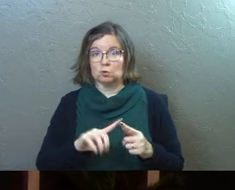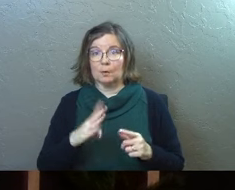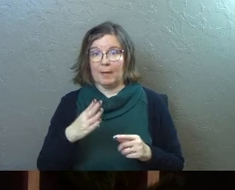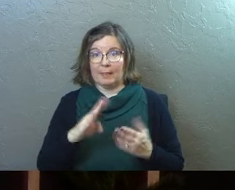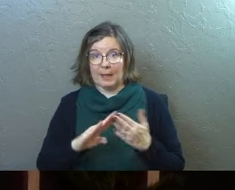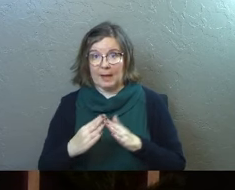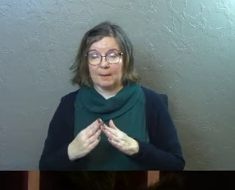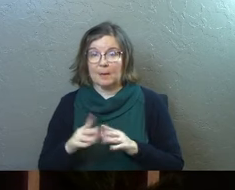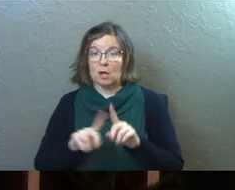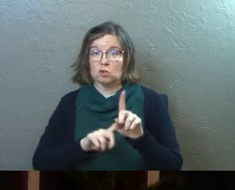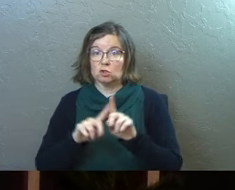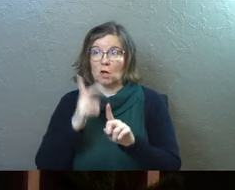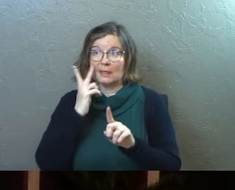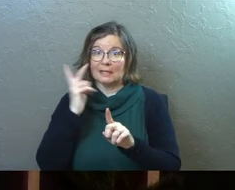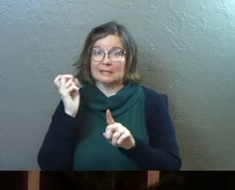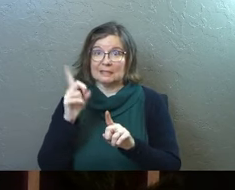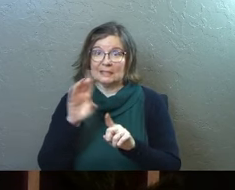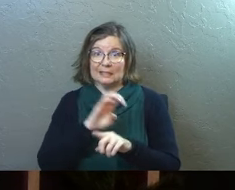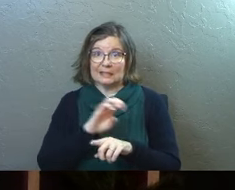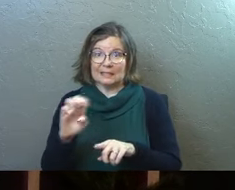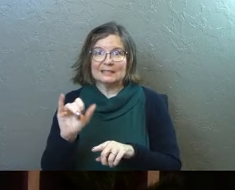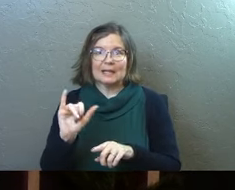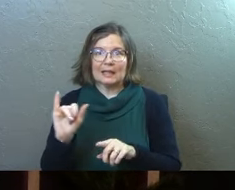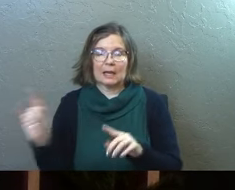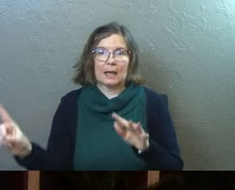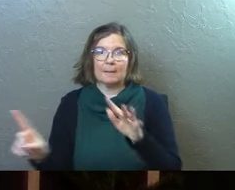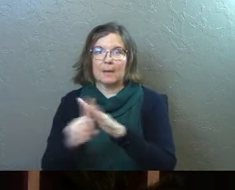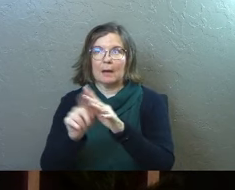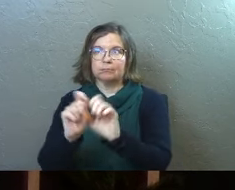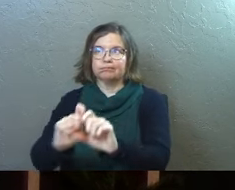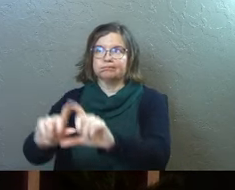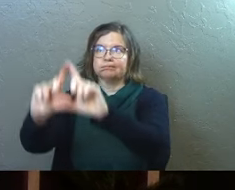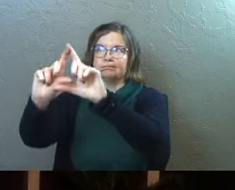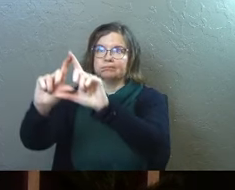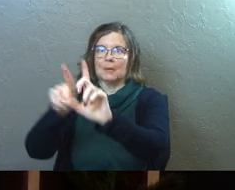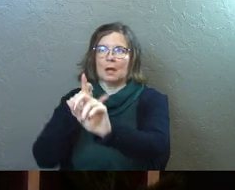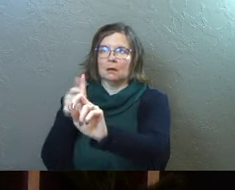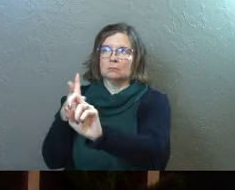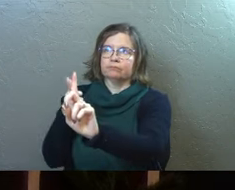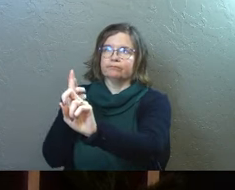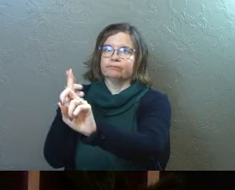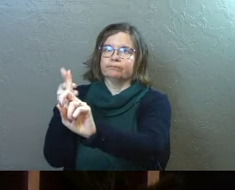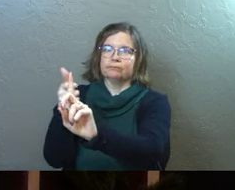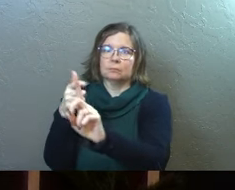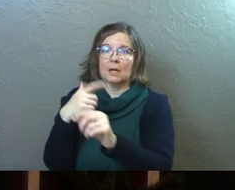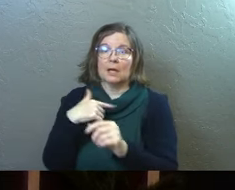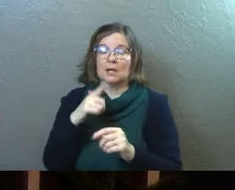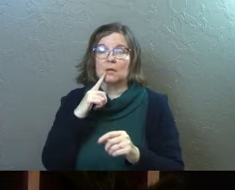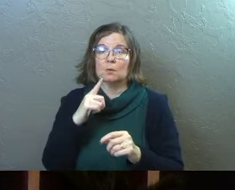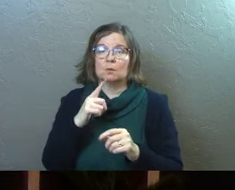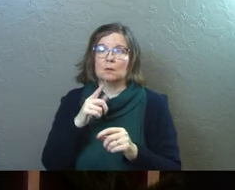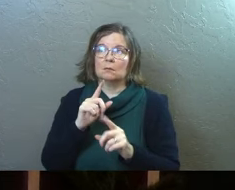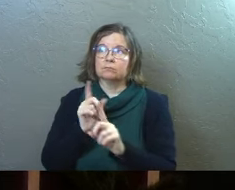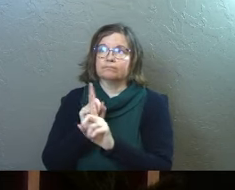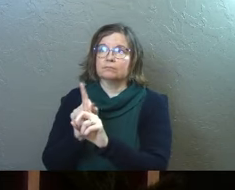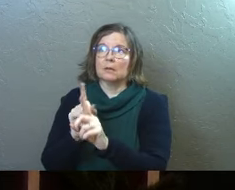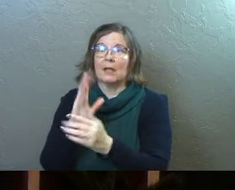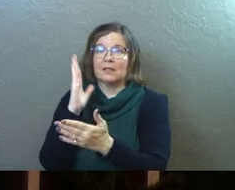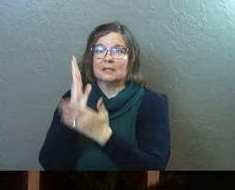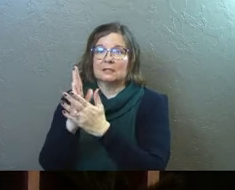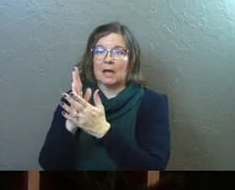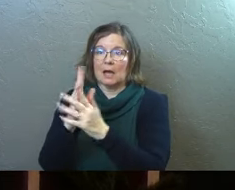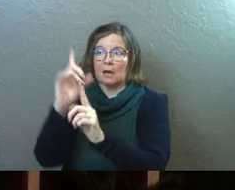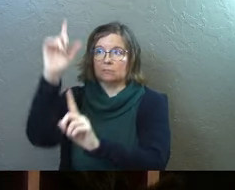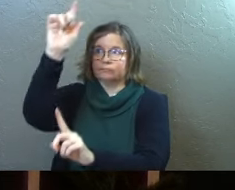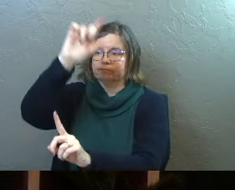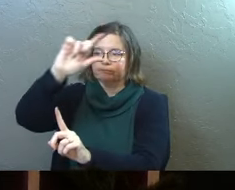Bethlehem, the star that they had seen in the East. It's like it popped up again and guided them to Bethlehem and it was ahead of them. And it stopped over